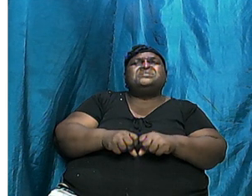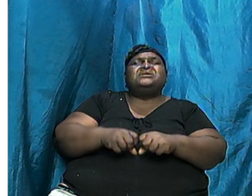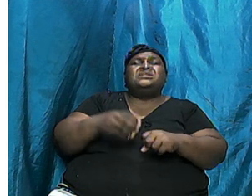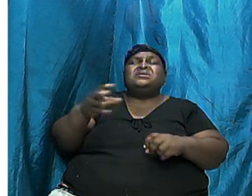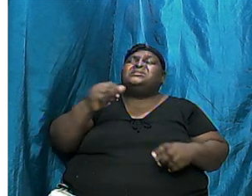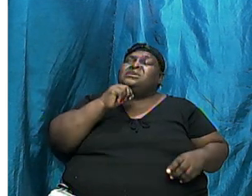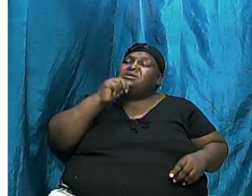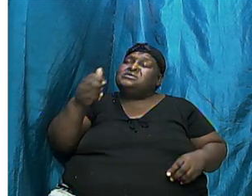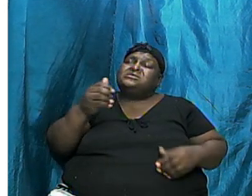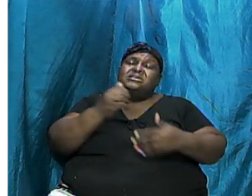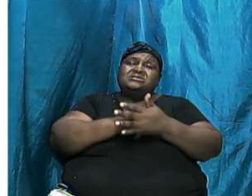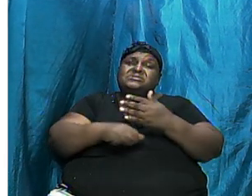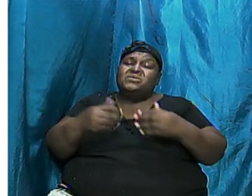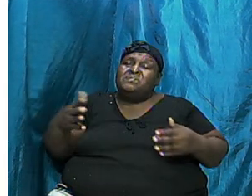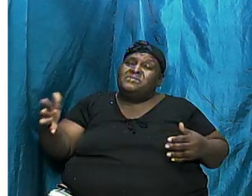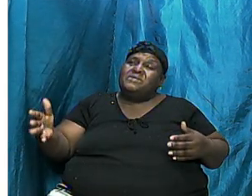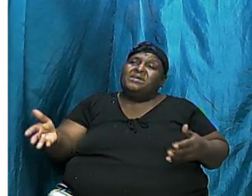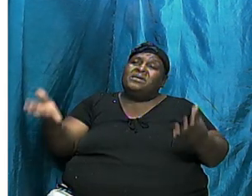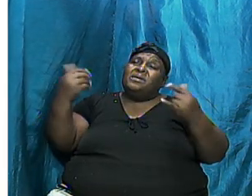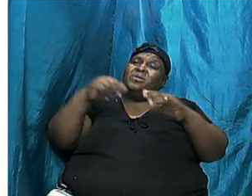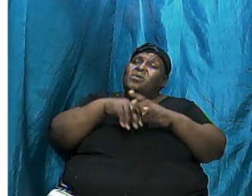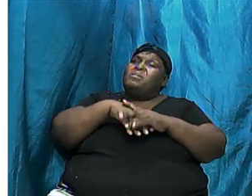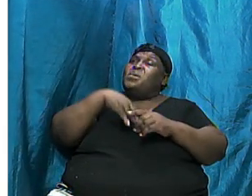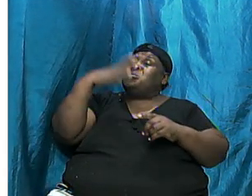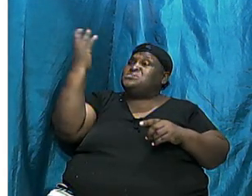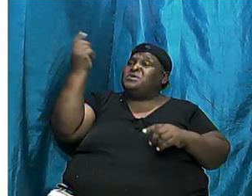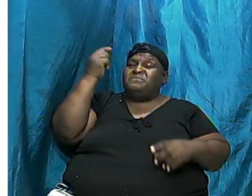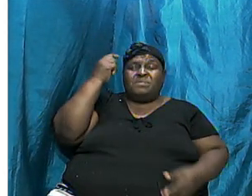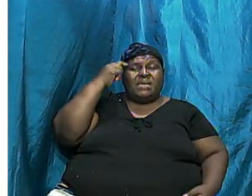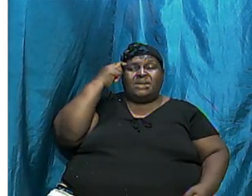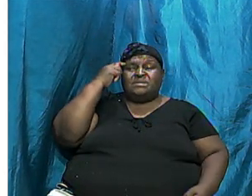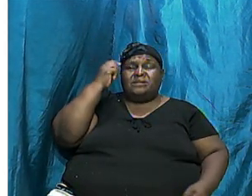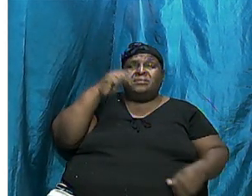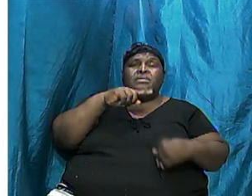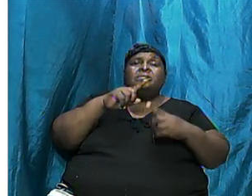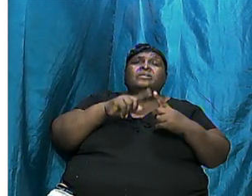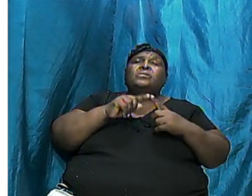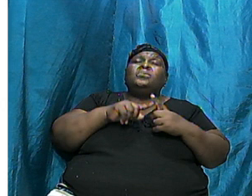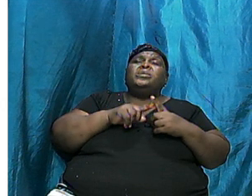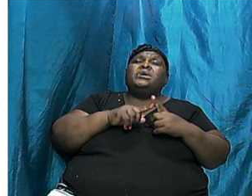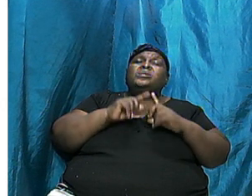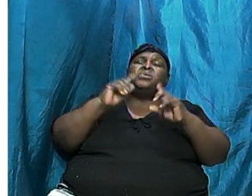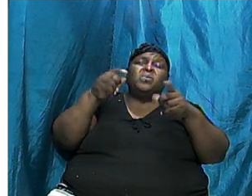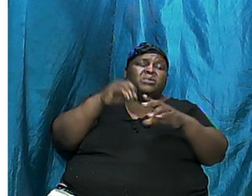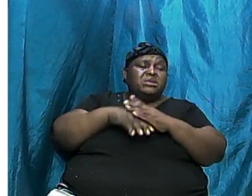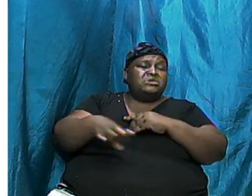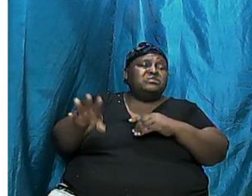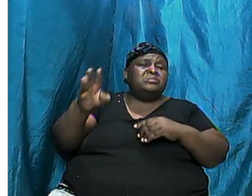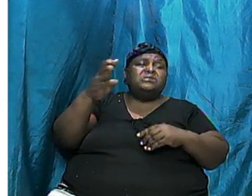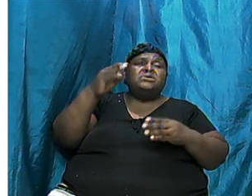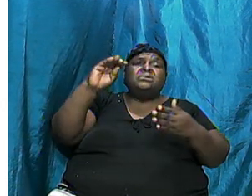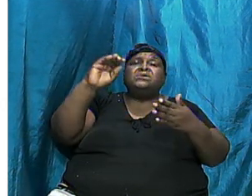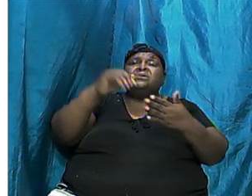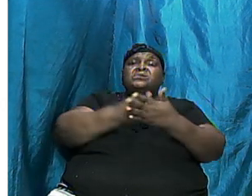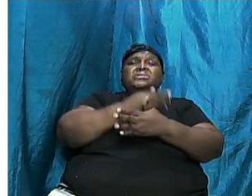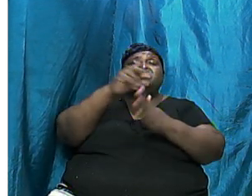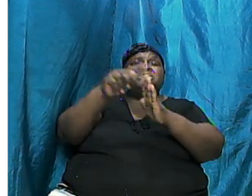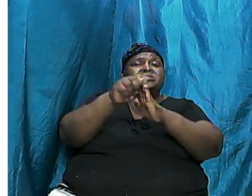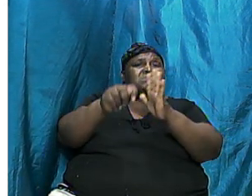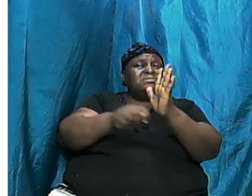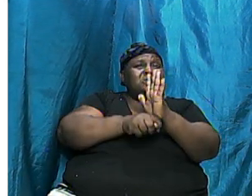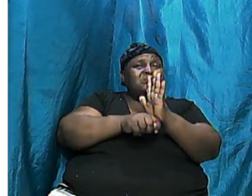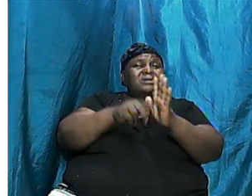that comes up out of our mind. Because when we go back to the New Testament, we are going to be seeing